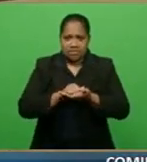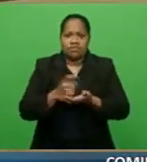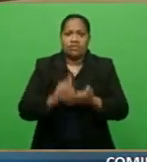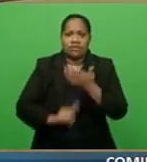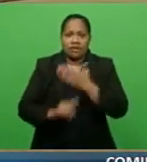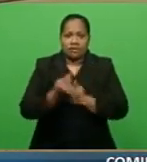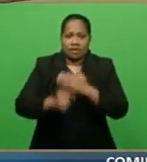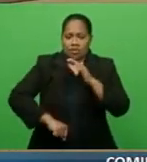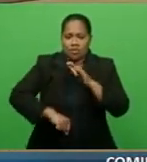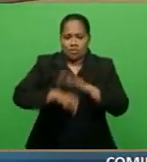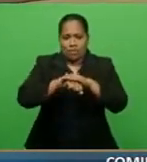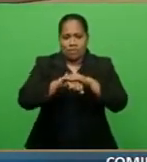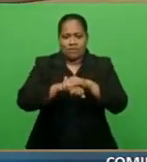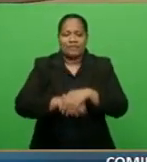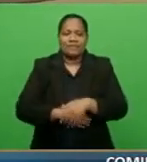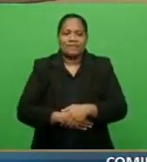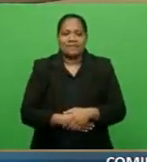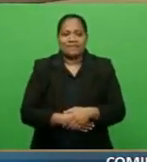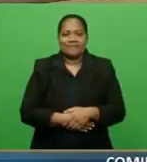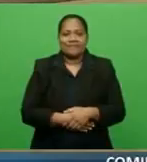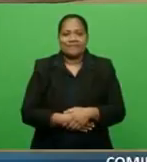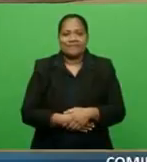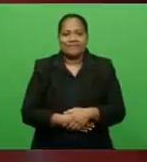standing. This and more coming up.